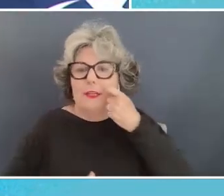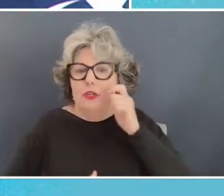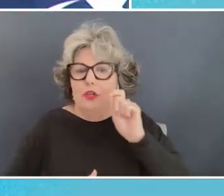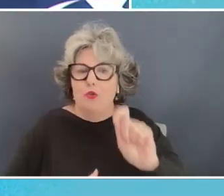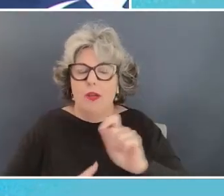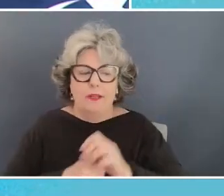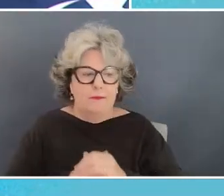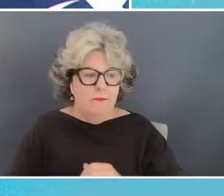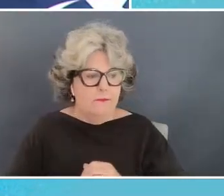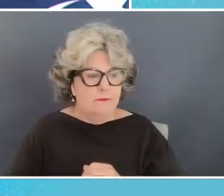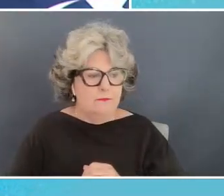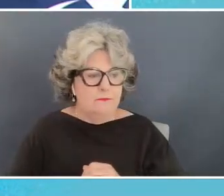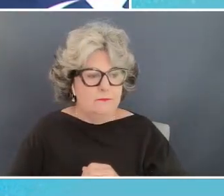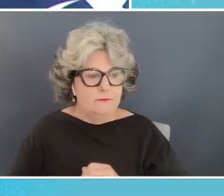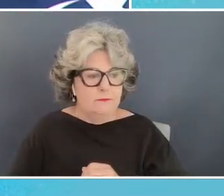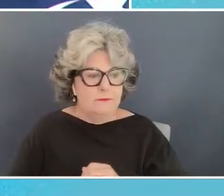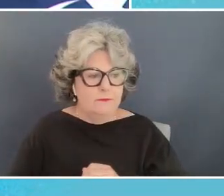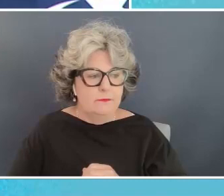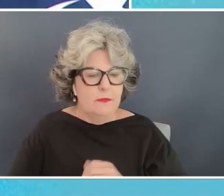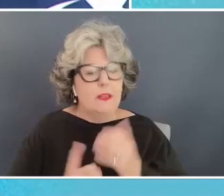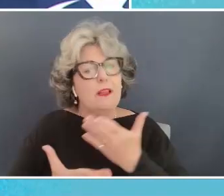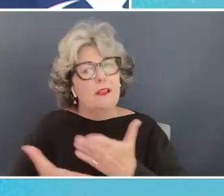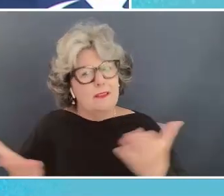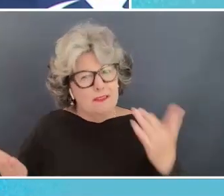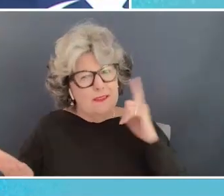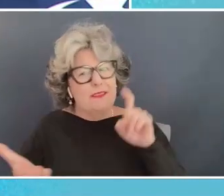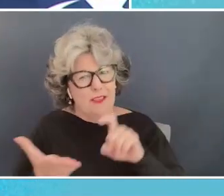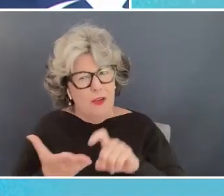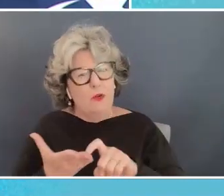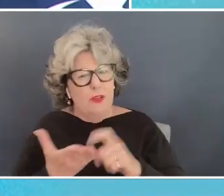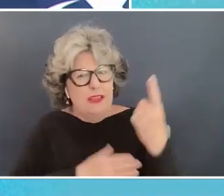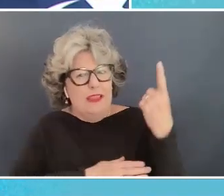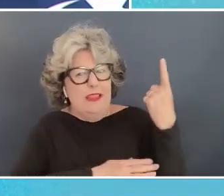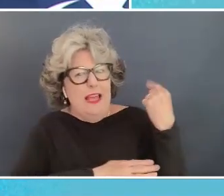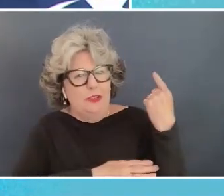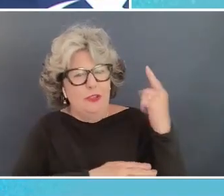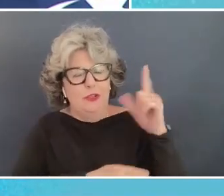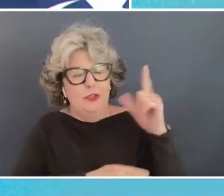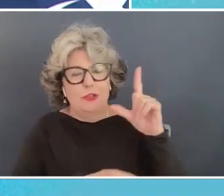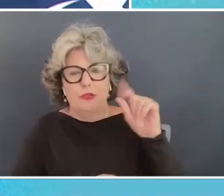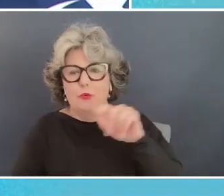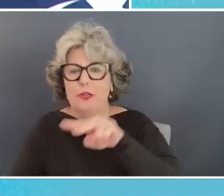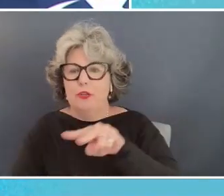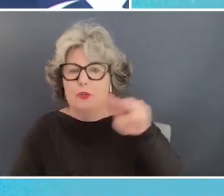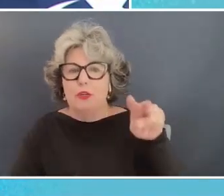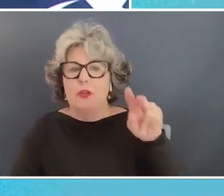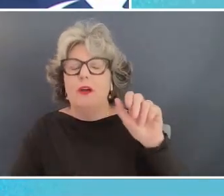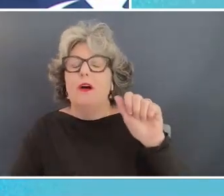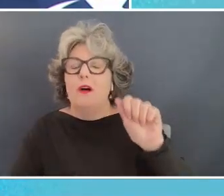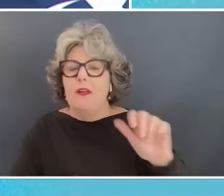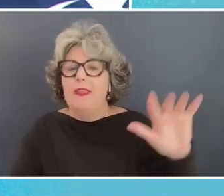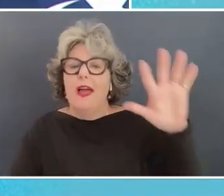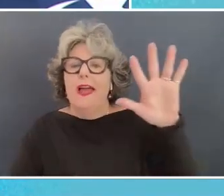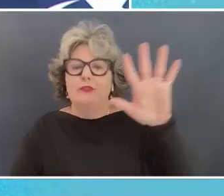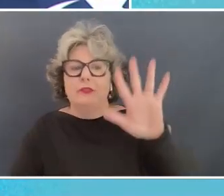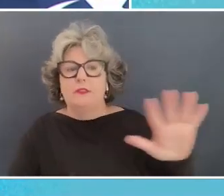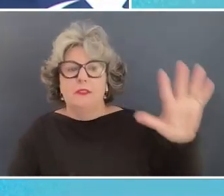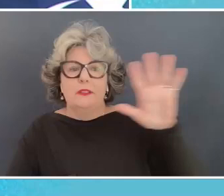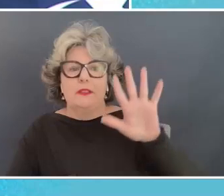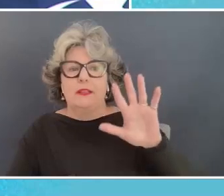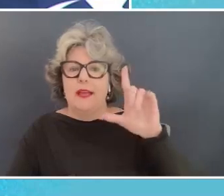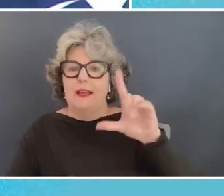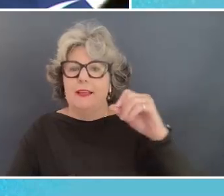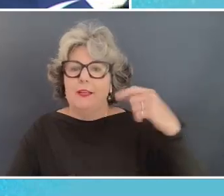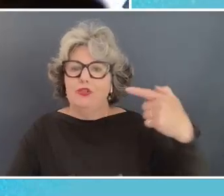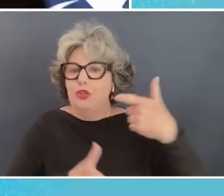um so we've seen we saw last year just on the asian region lng prices that